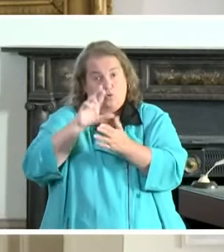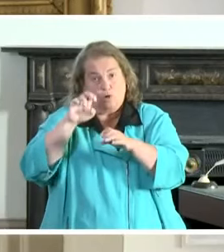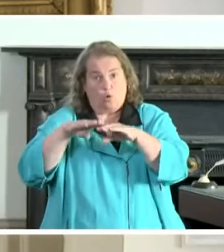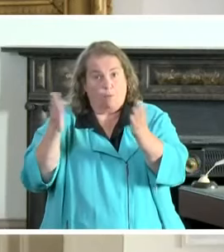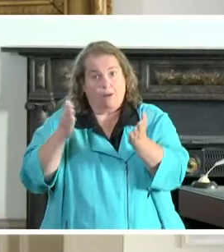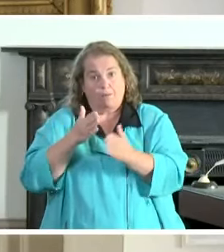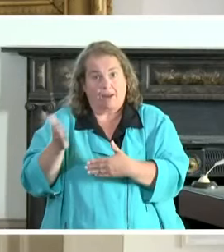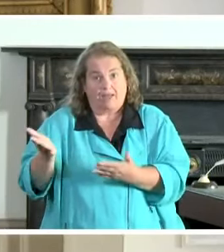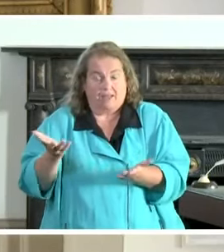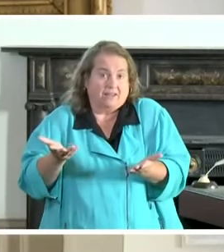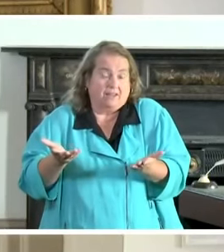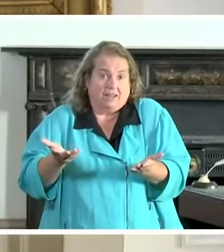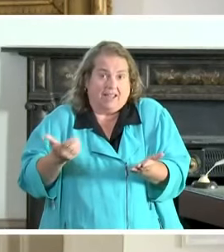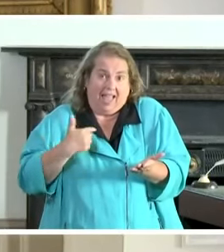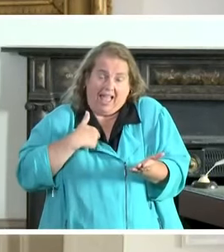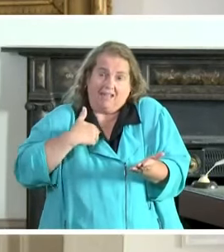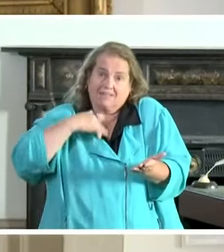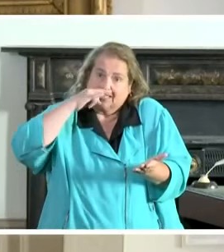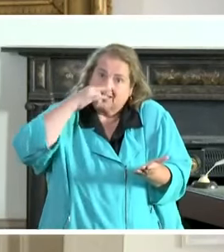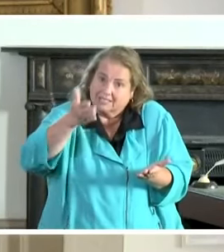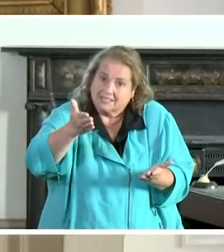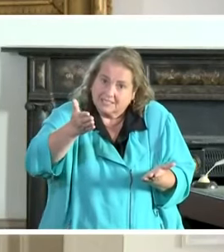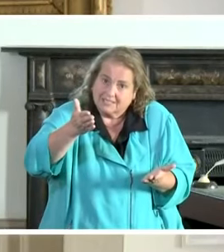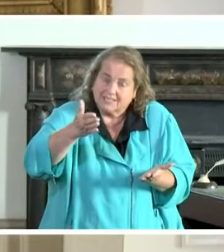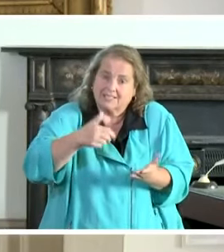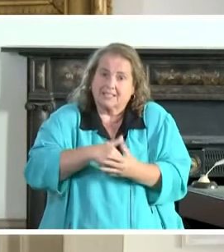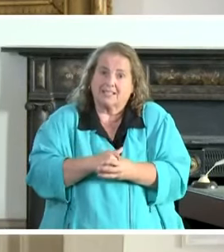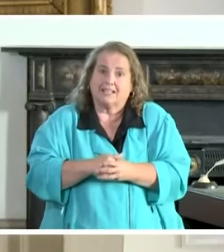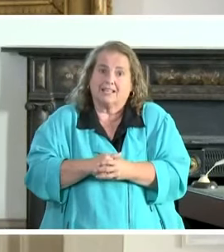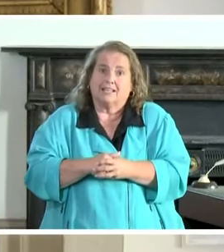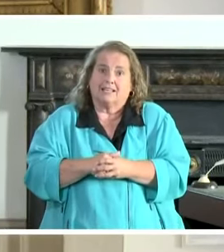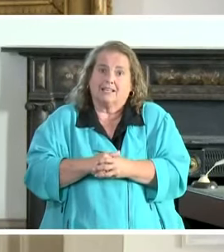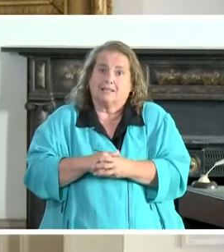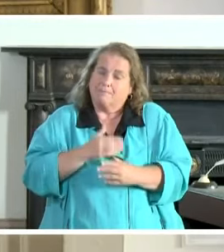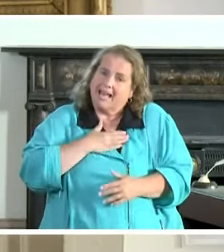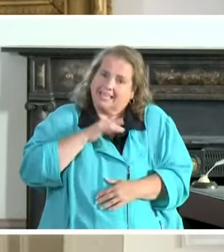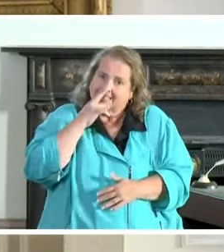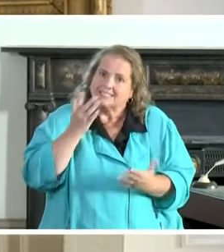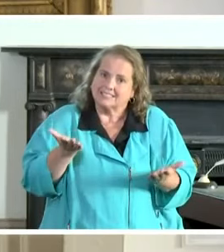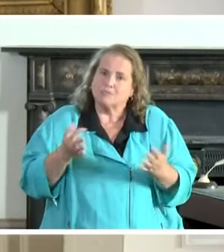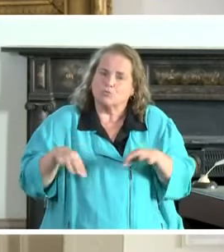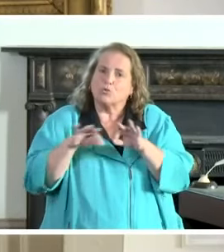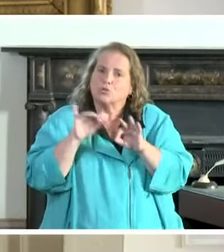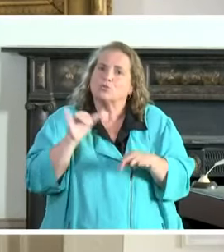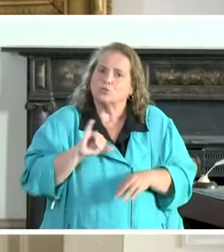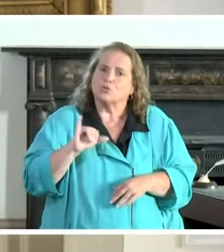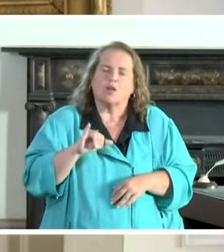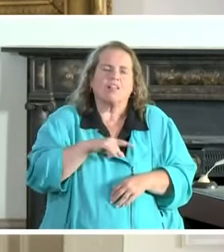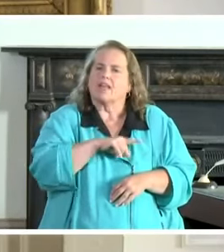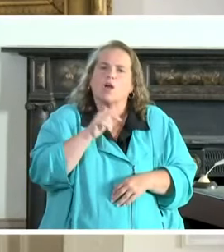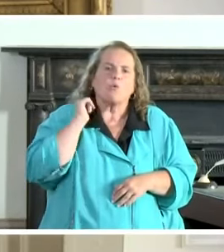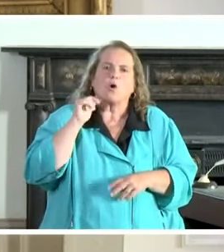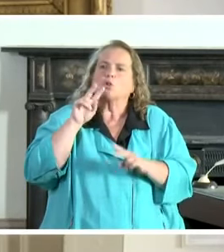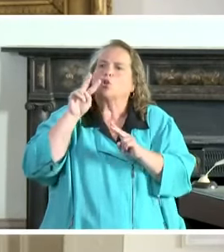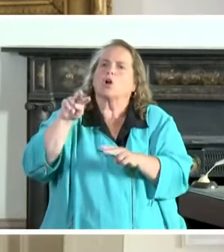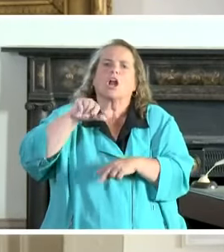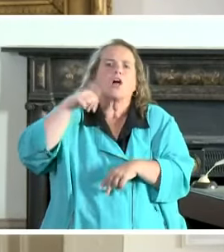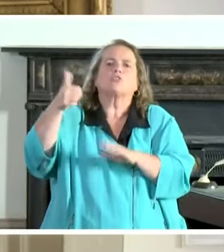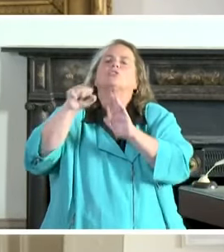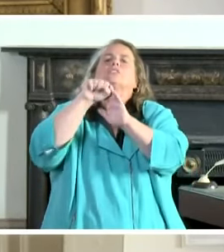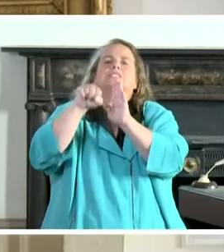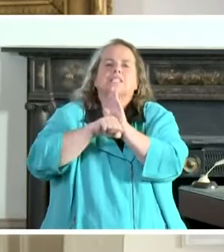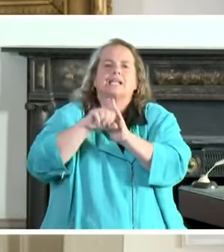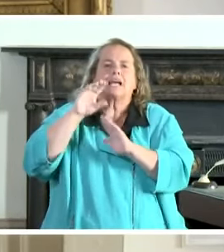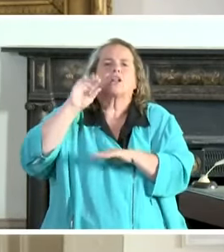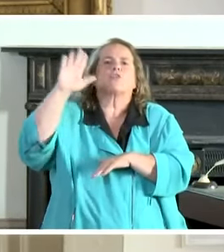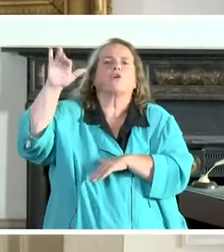I have skin in that game. My kids will not look at other states and their